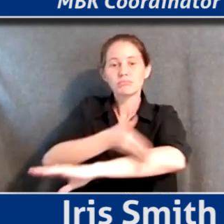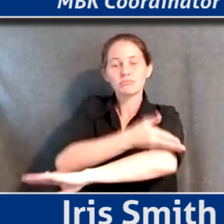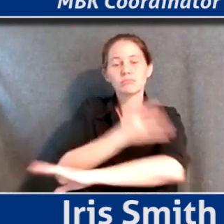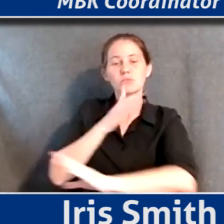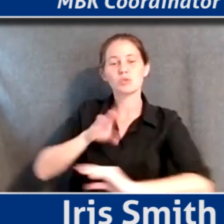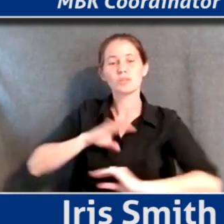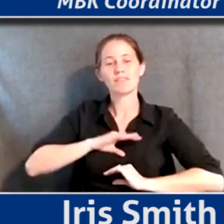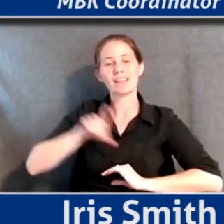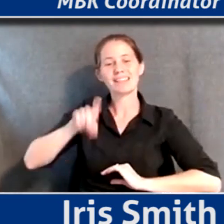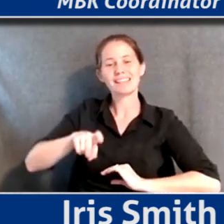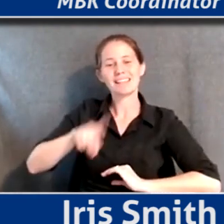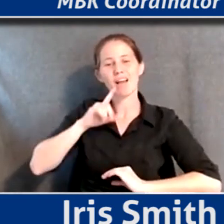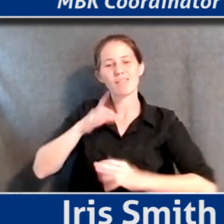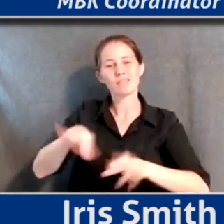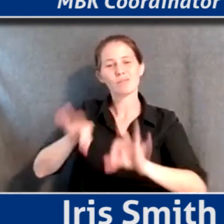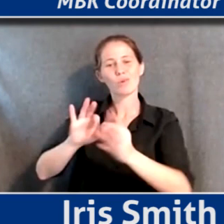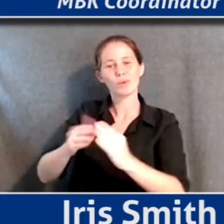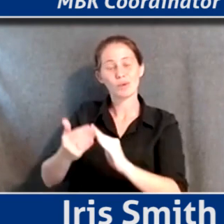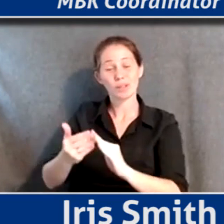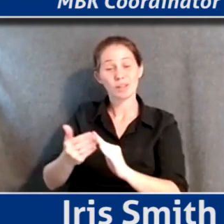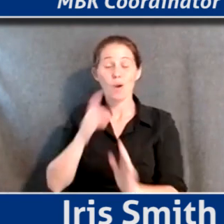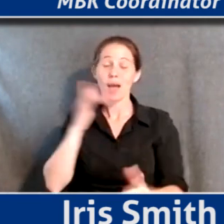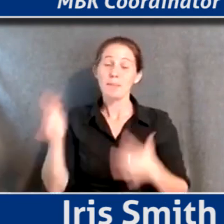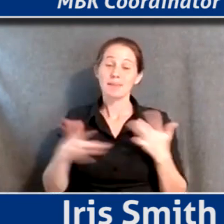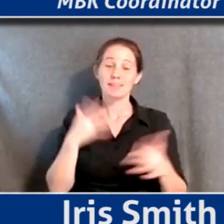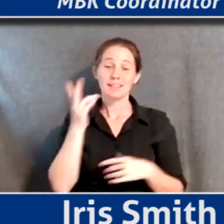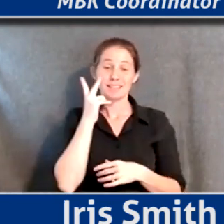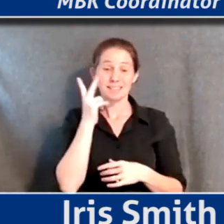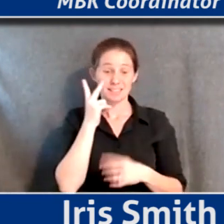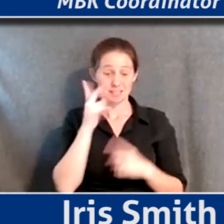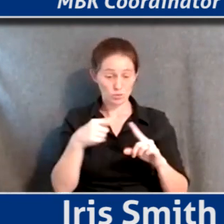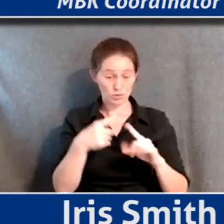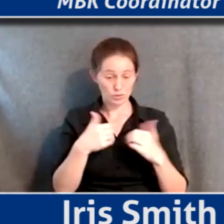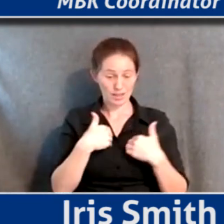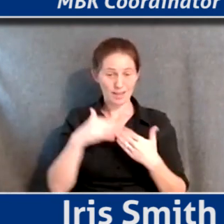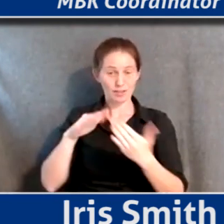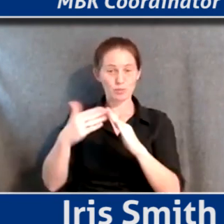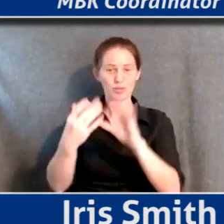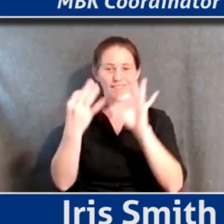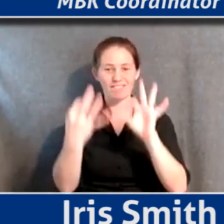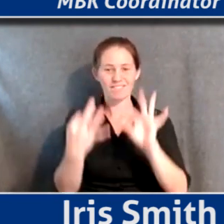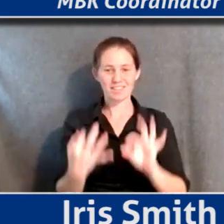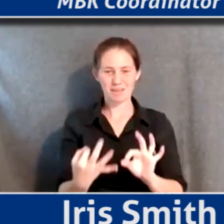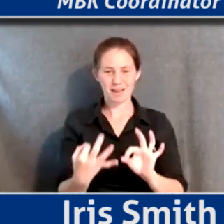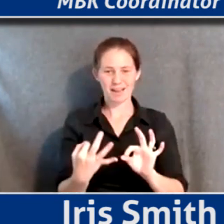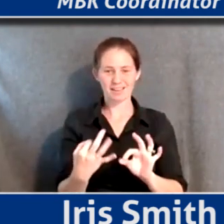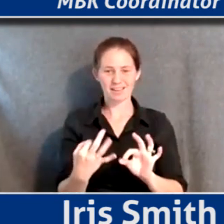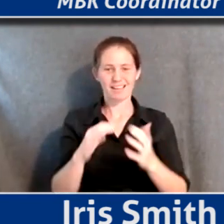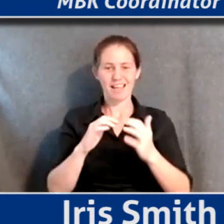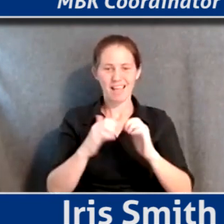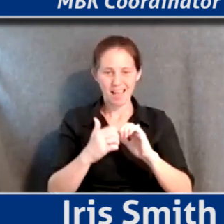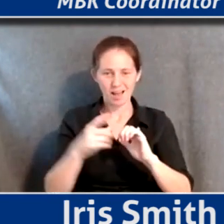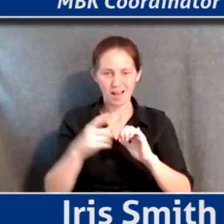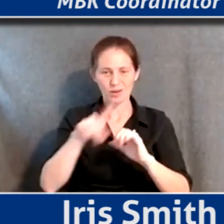critical communities. So I'm really excited to see when we get community feedback what shape this work takes.